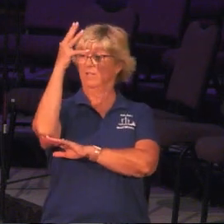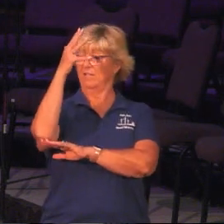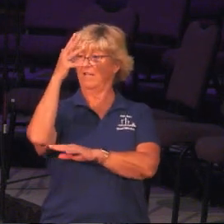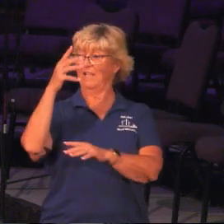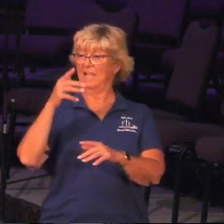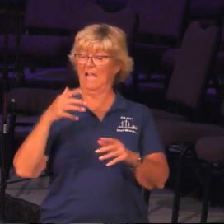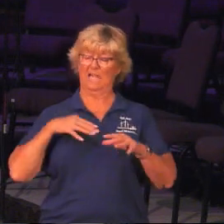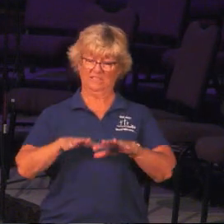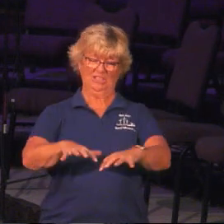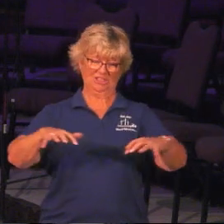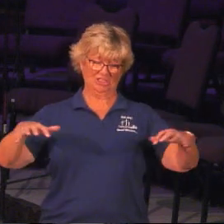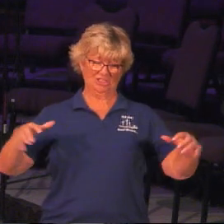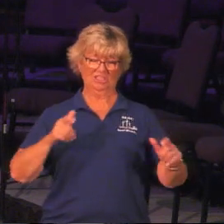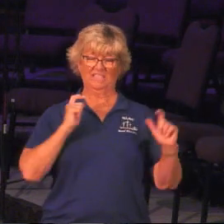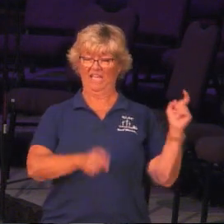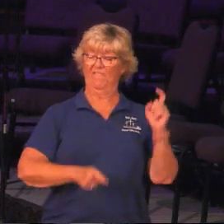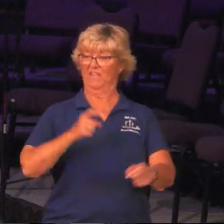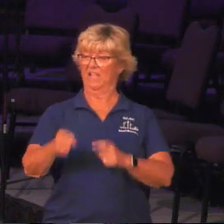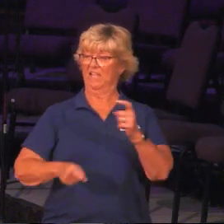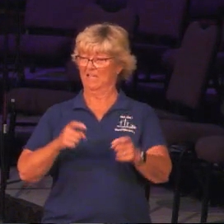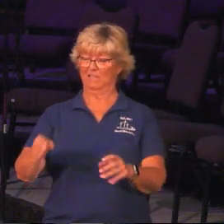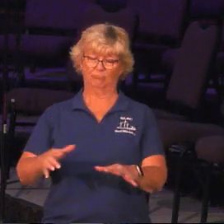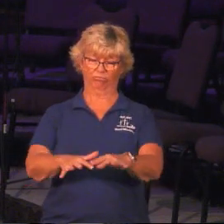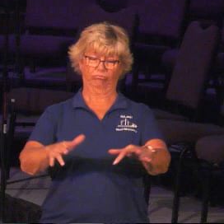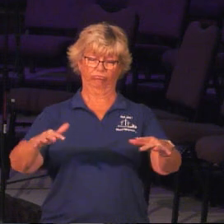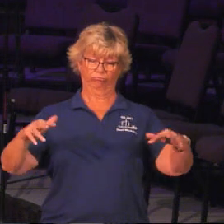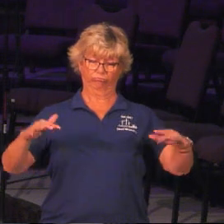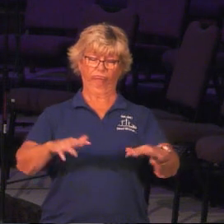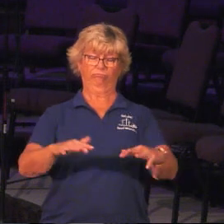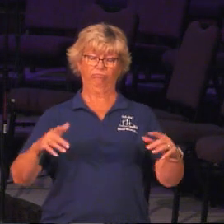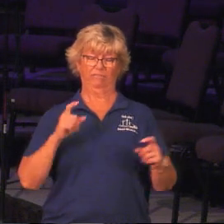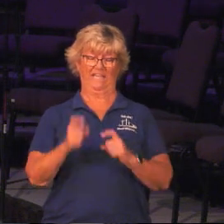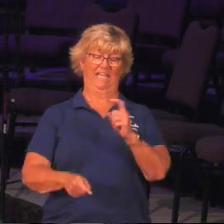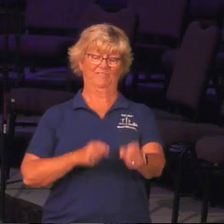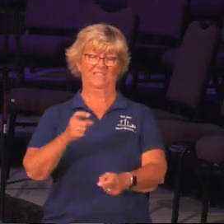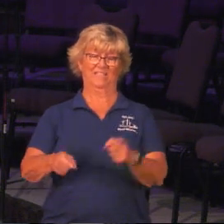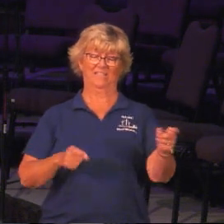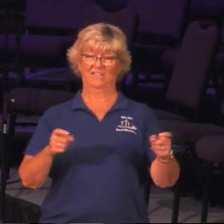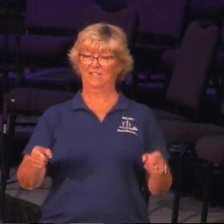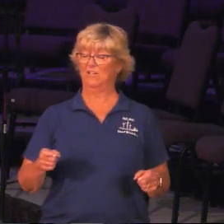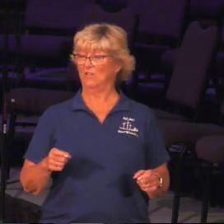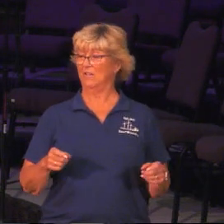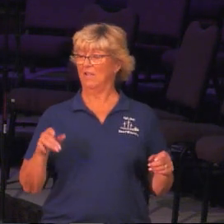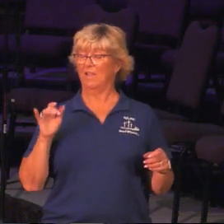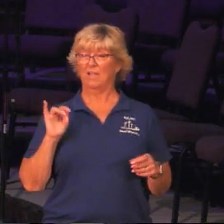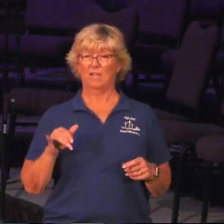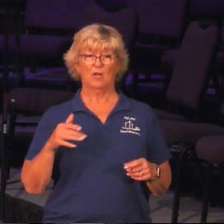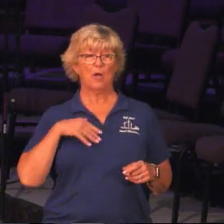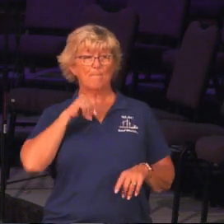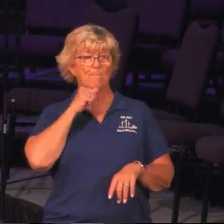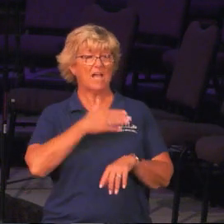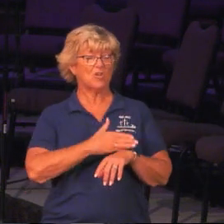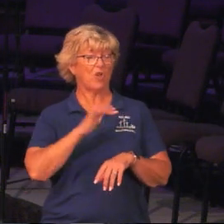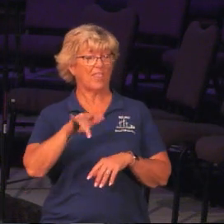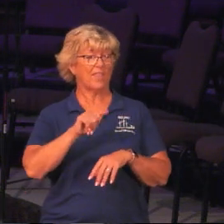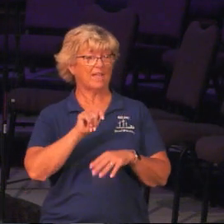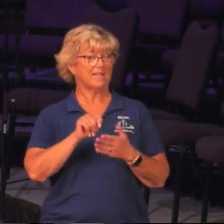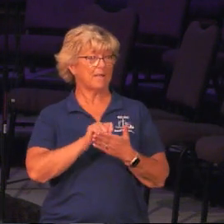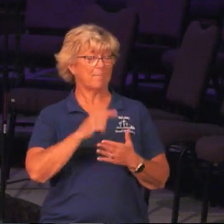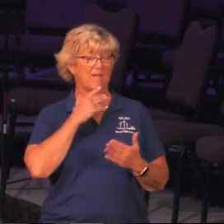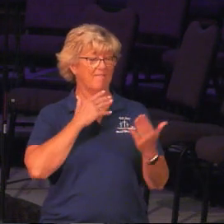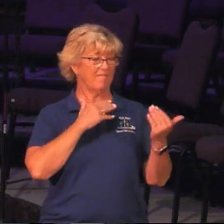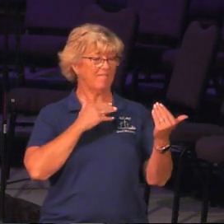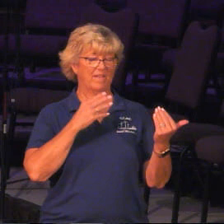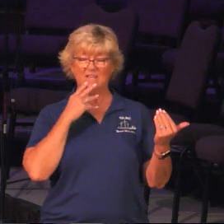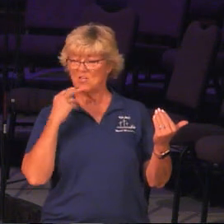gifts like every, almost like old geyser, man. just kept erupting gifts, you know? And I mean, there was, I think my daughters at that time were 15 and